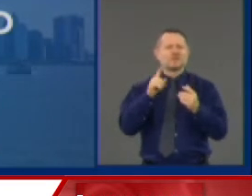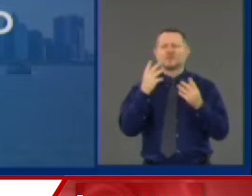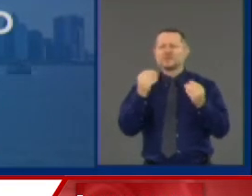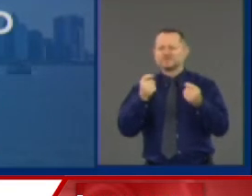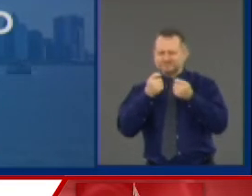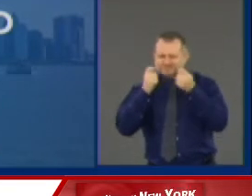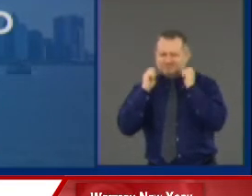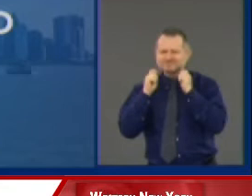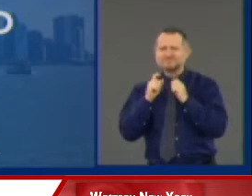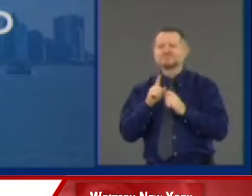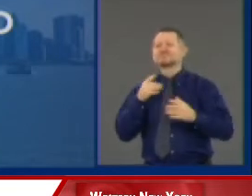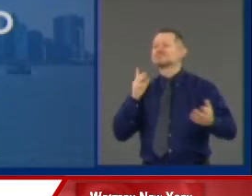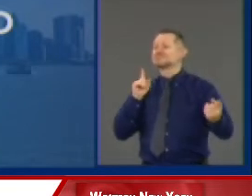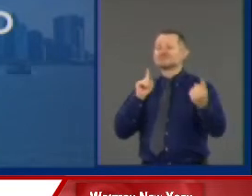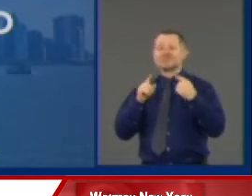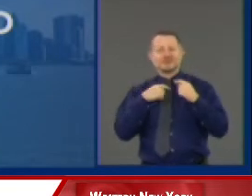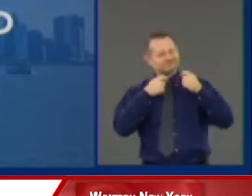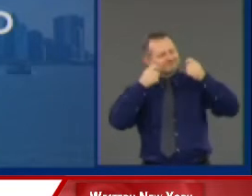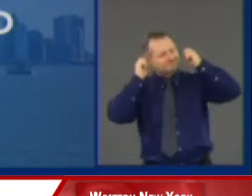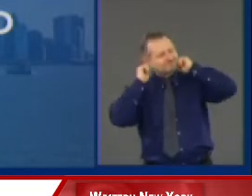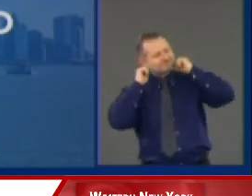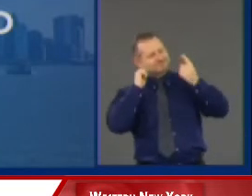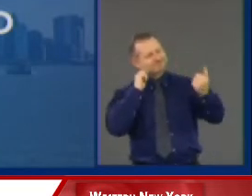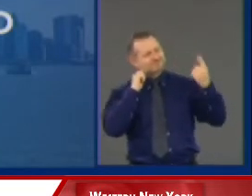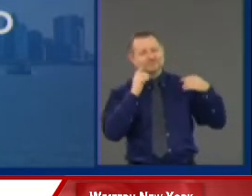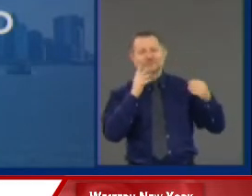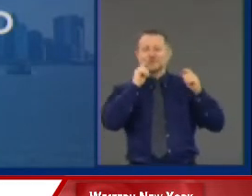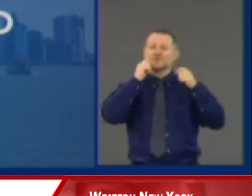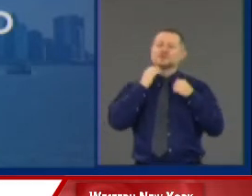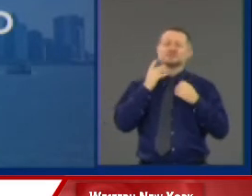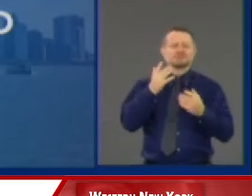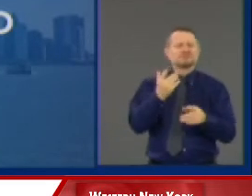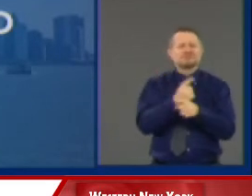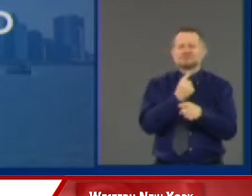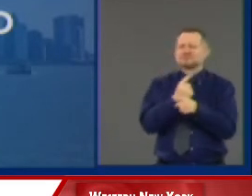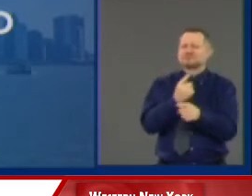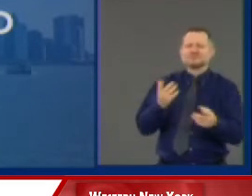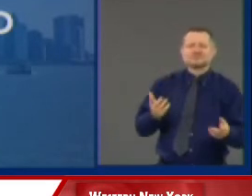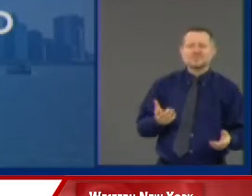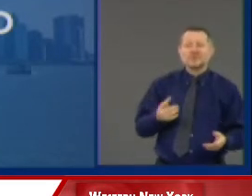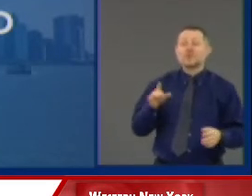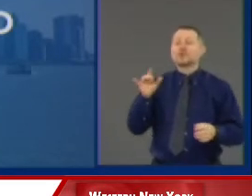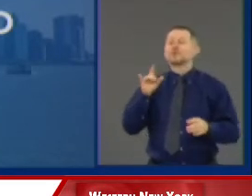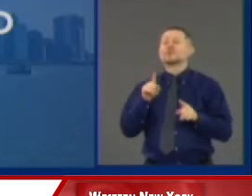see someone. It's just discipline. But it was also about love.